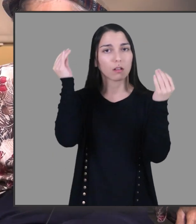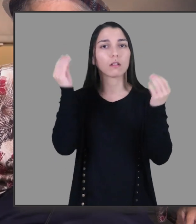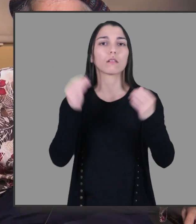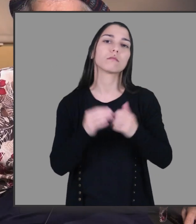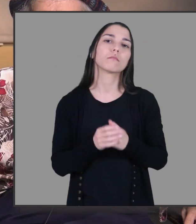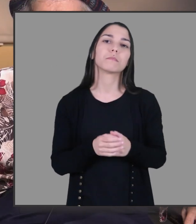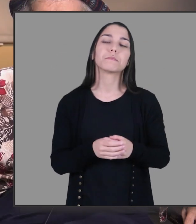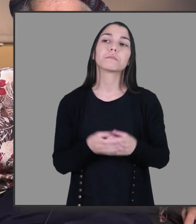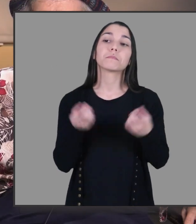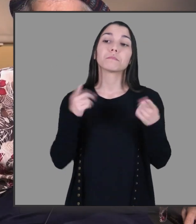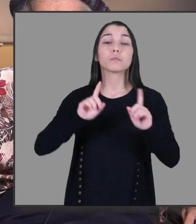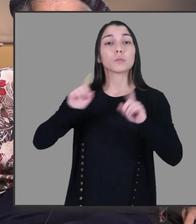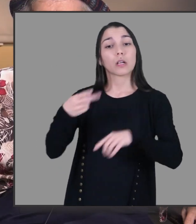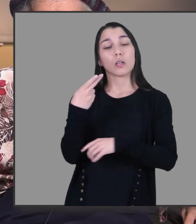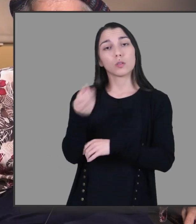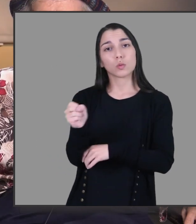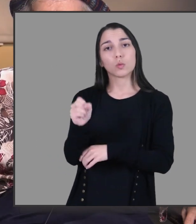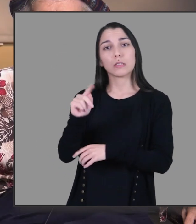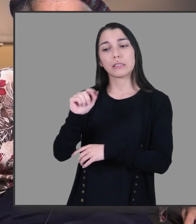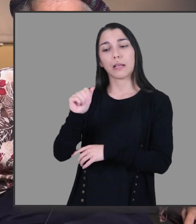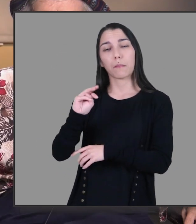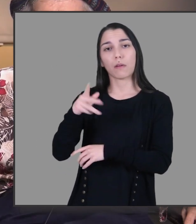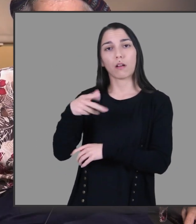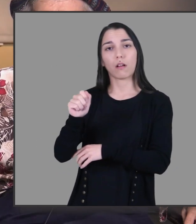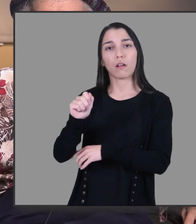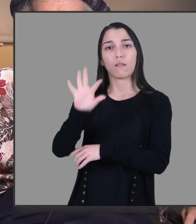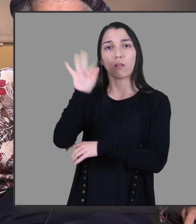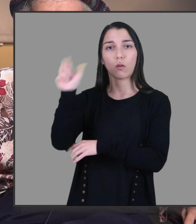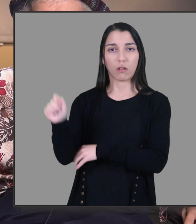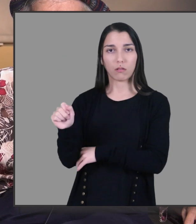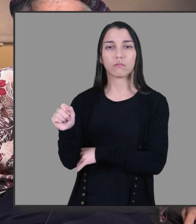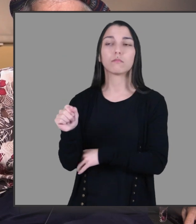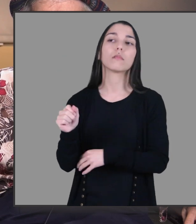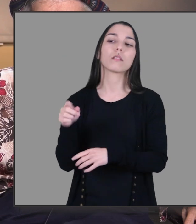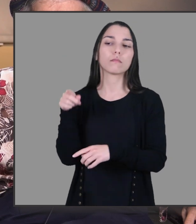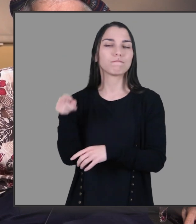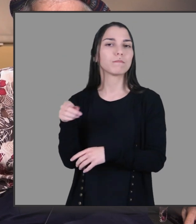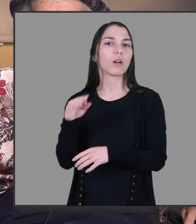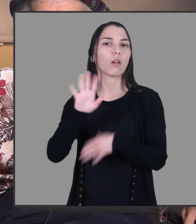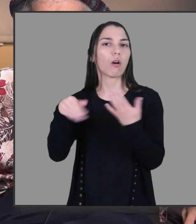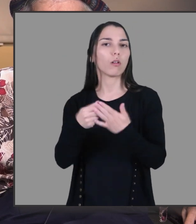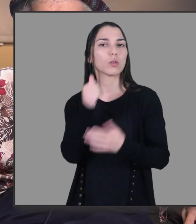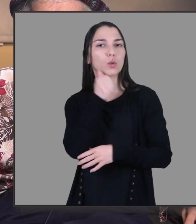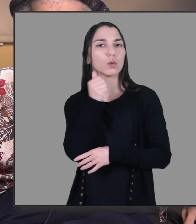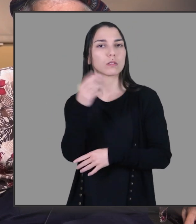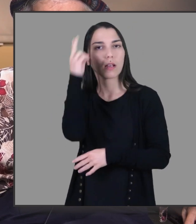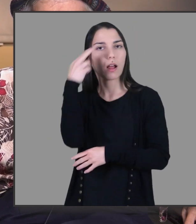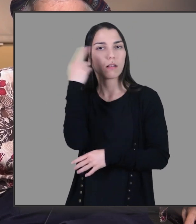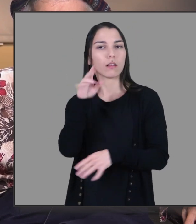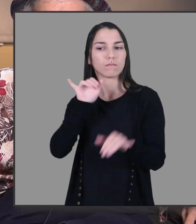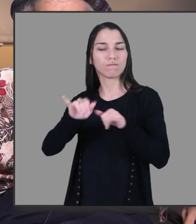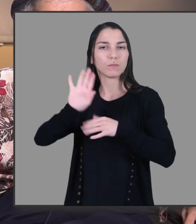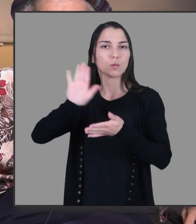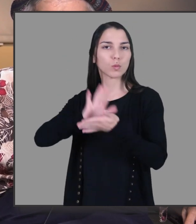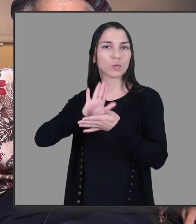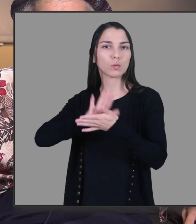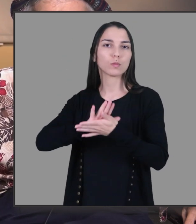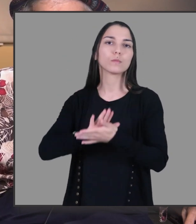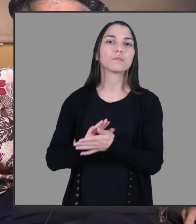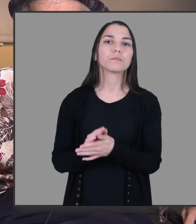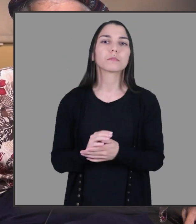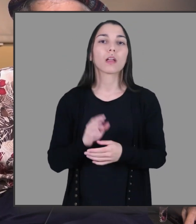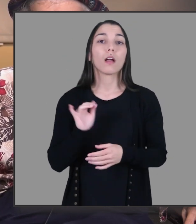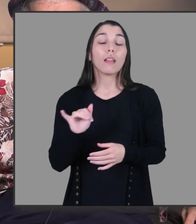thinking. I ended up going to high school in Tampa, Florida at an all-girls Catholic boarding school.